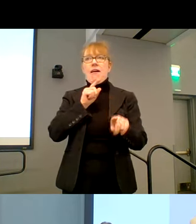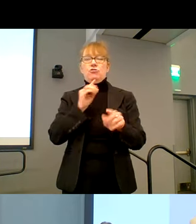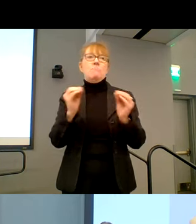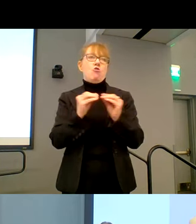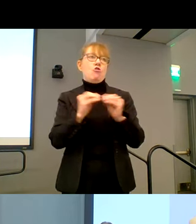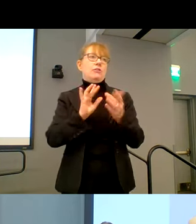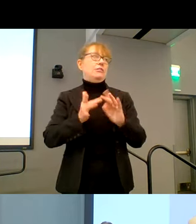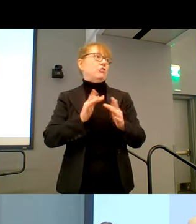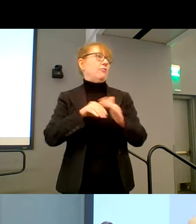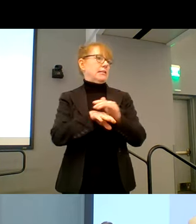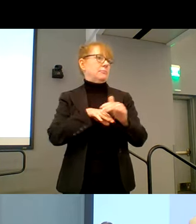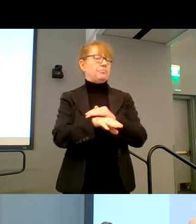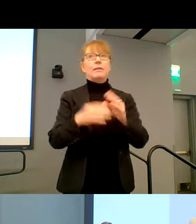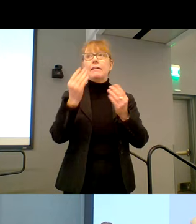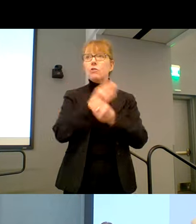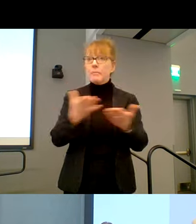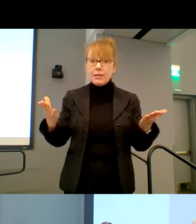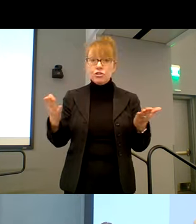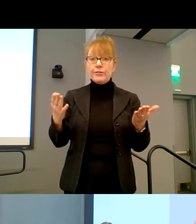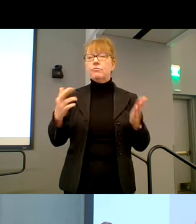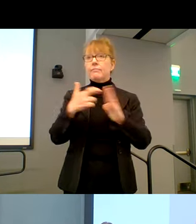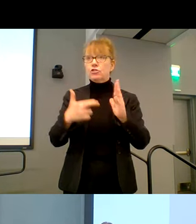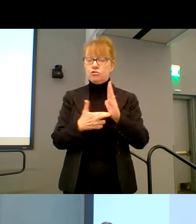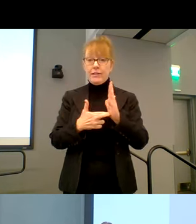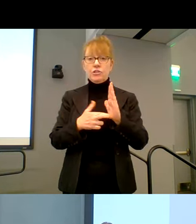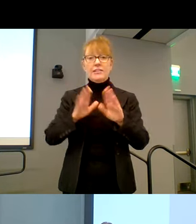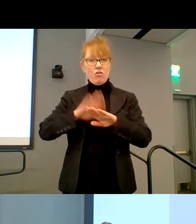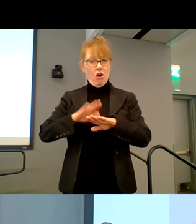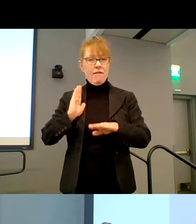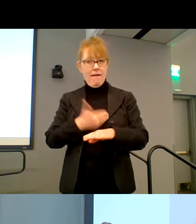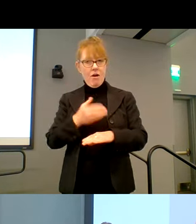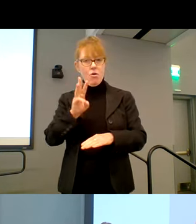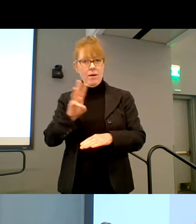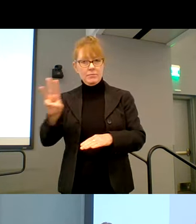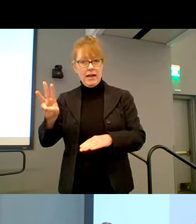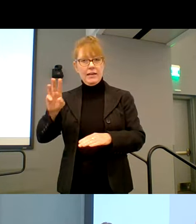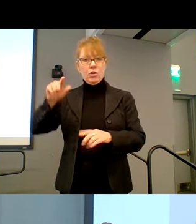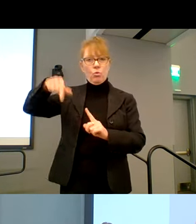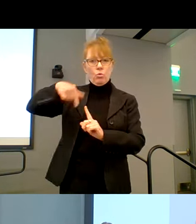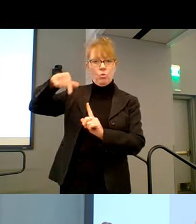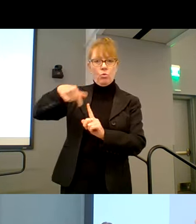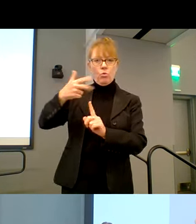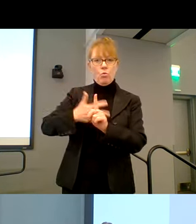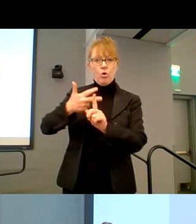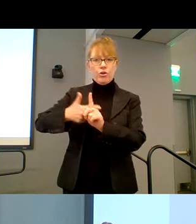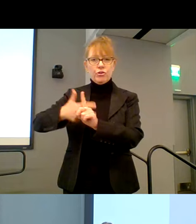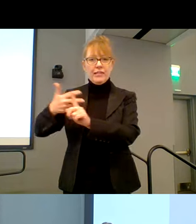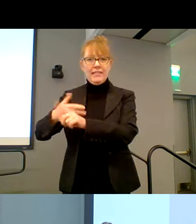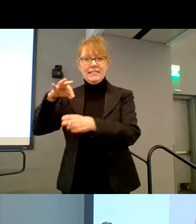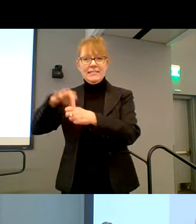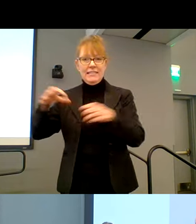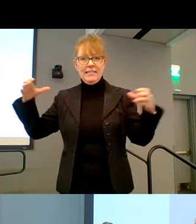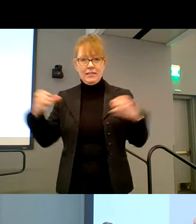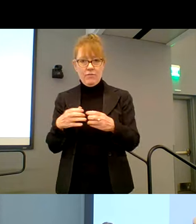Information and registration for the quarterly tea is on MOD's website and will be emailed to all summit registrants